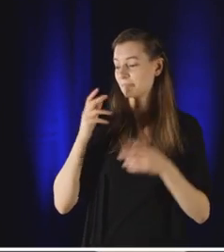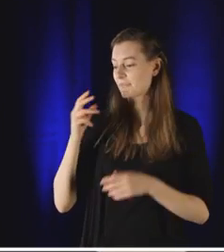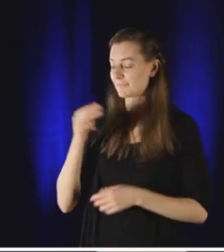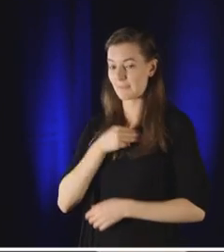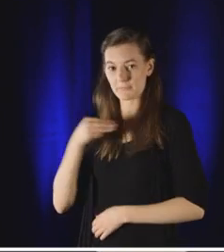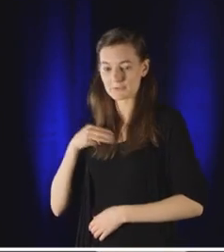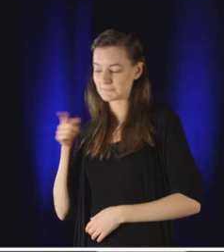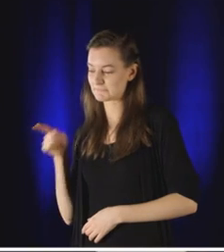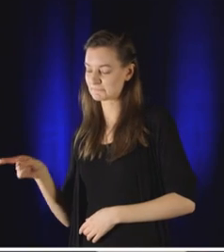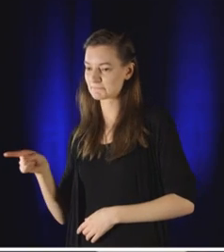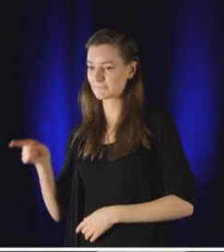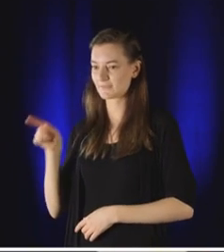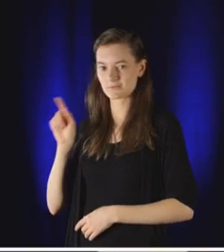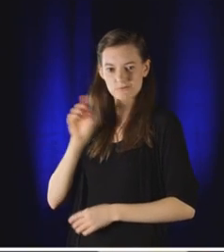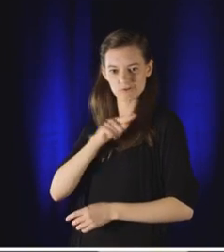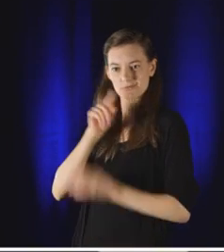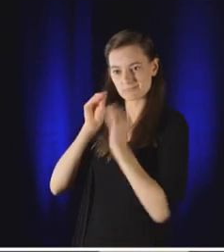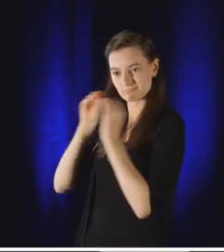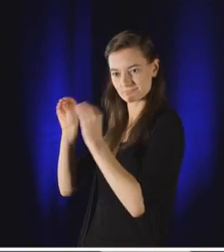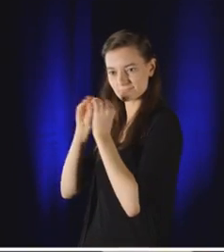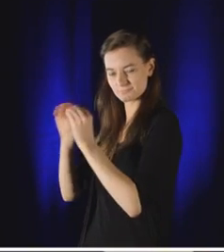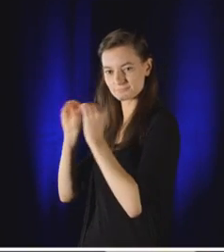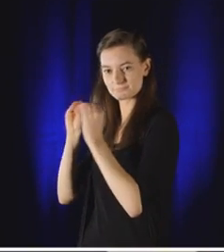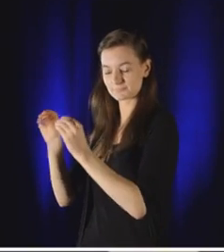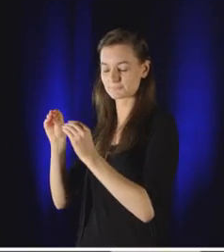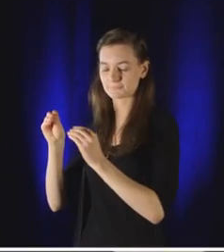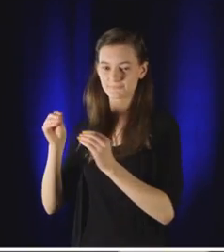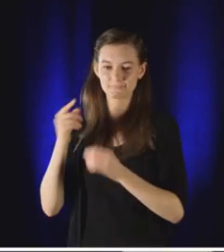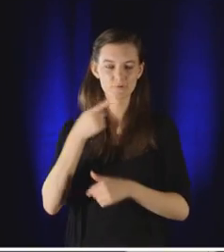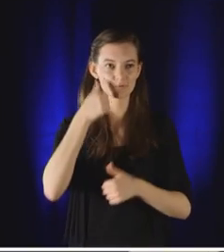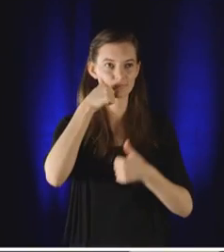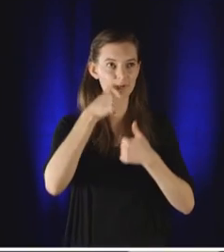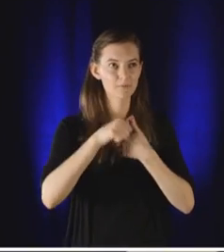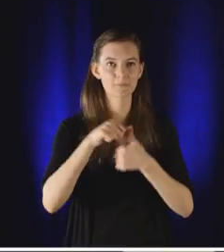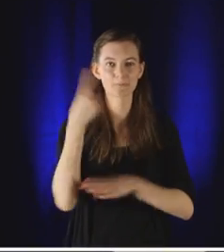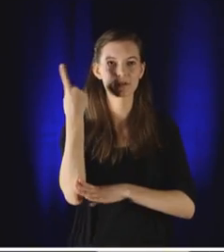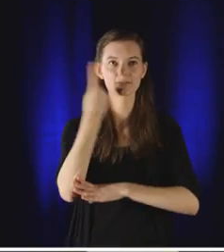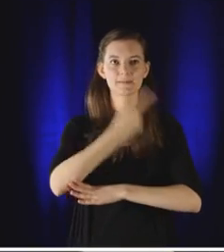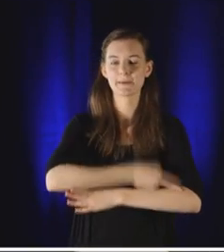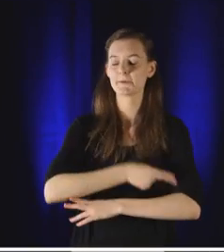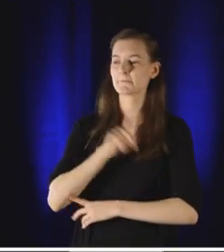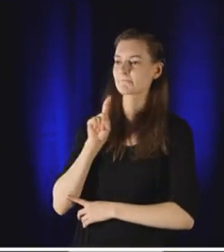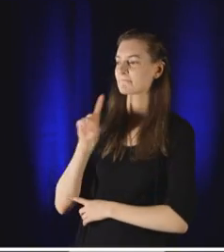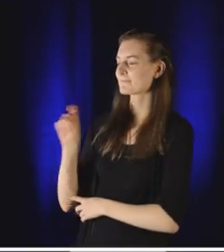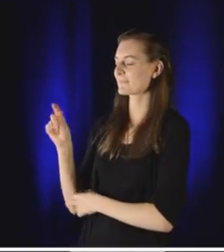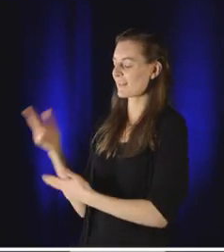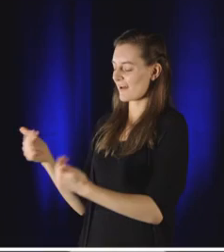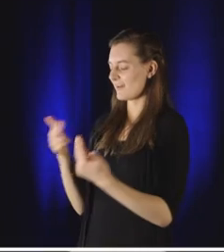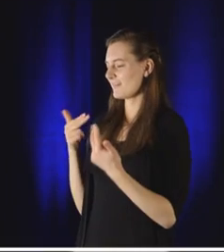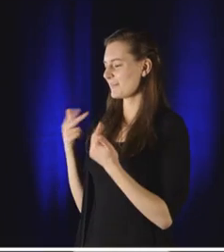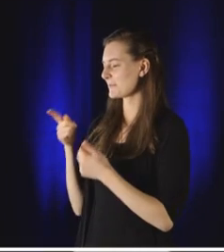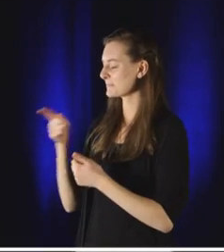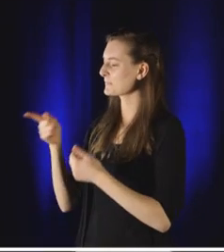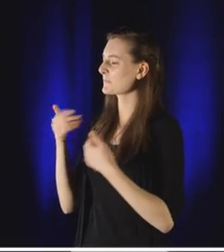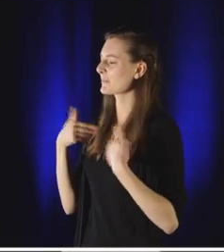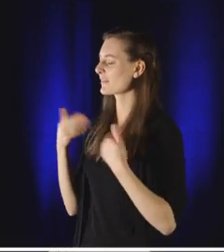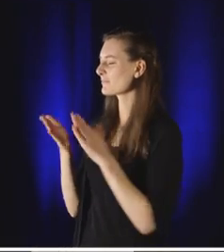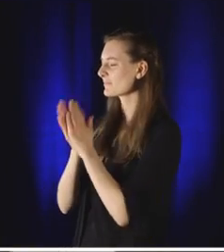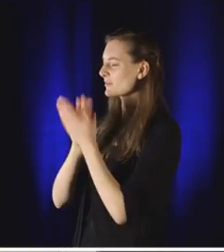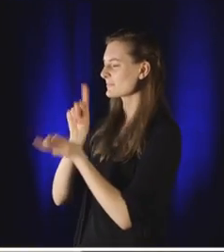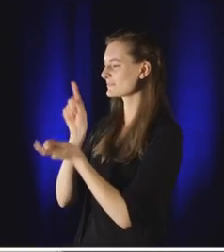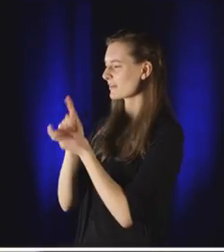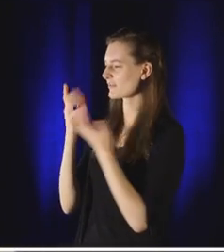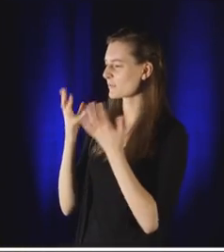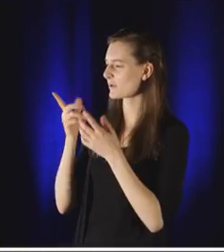very members of ISIS who were holding a gun to her head. She recalls laughing in their faces and telling them,